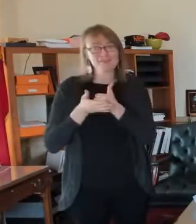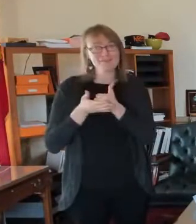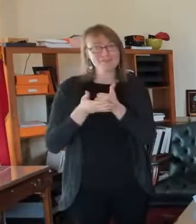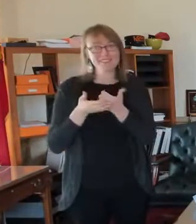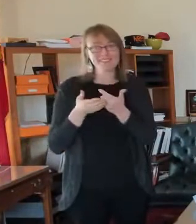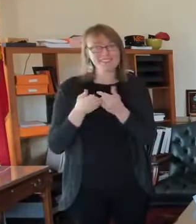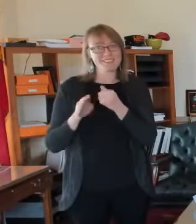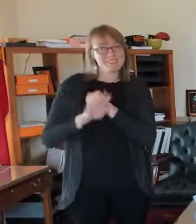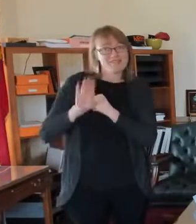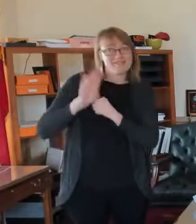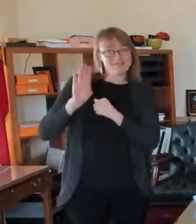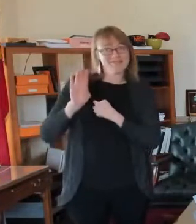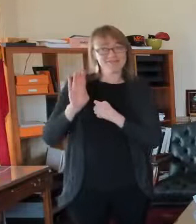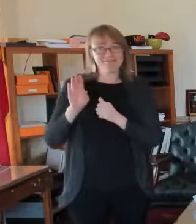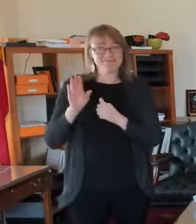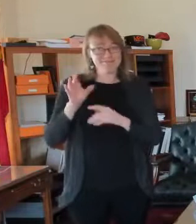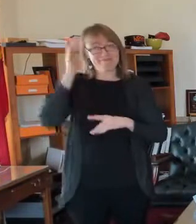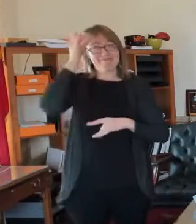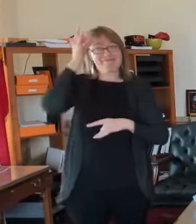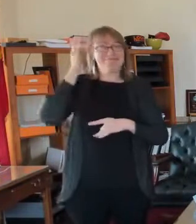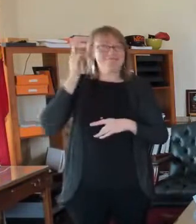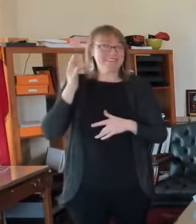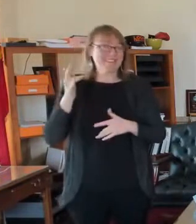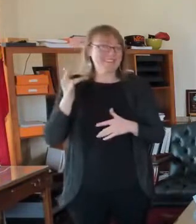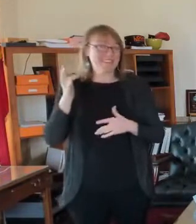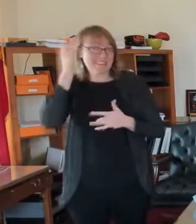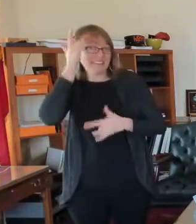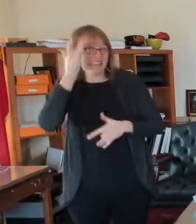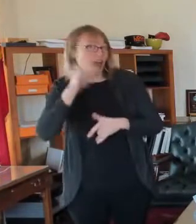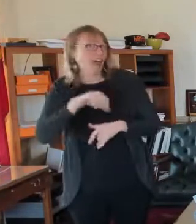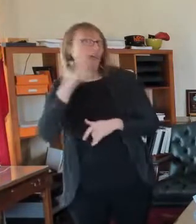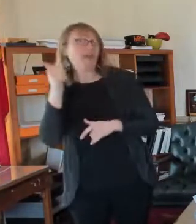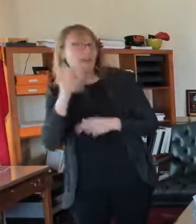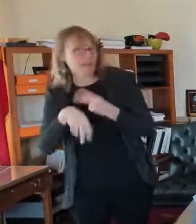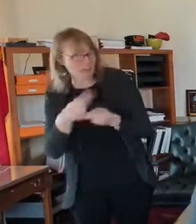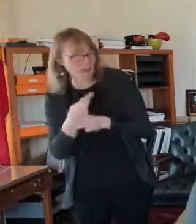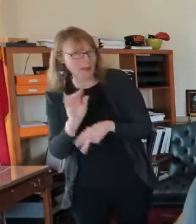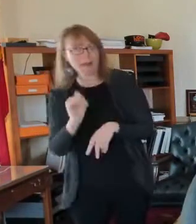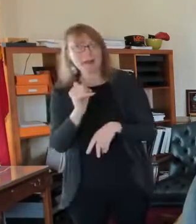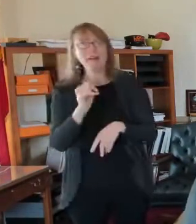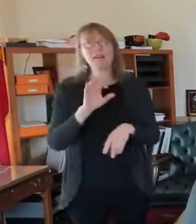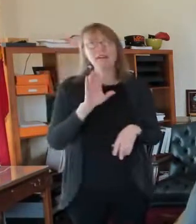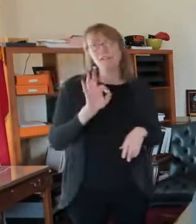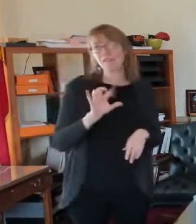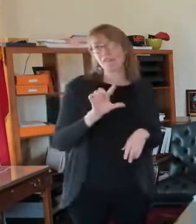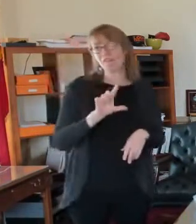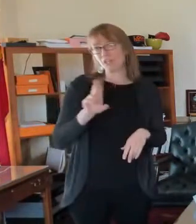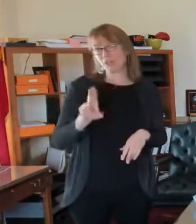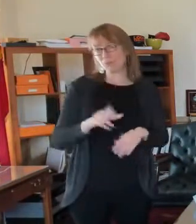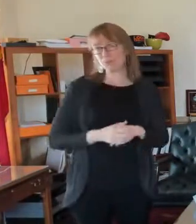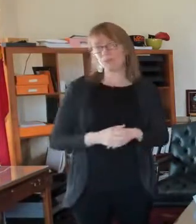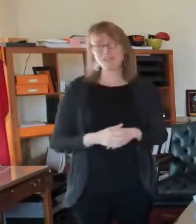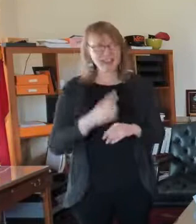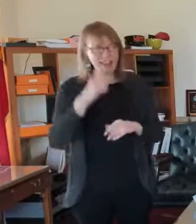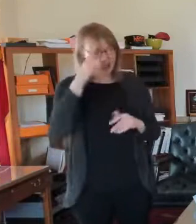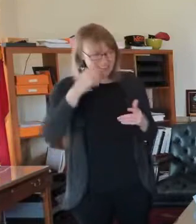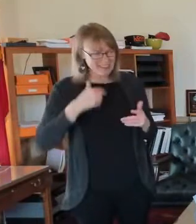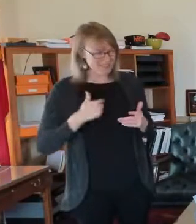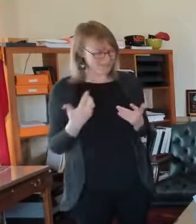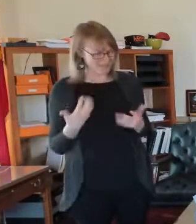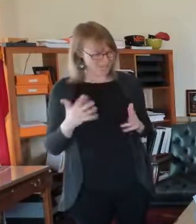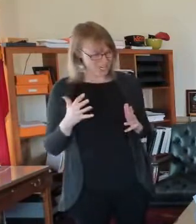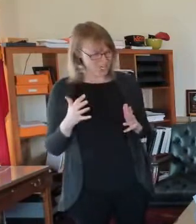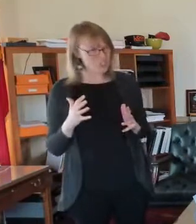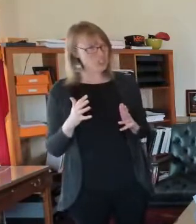So, um, I think that's all I have right this minute with regard to COVID with regard to vaccinations, but